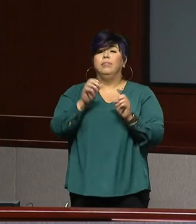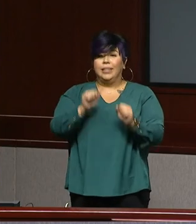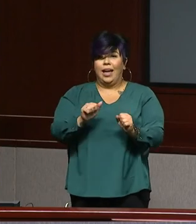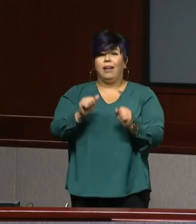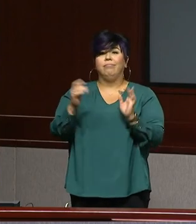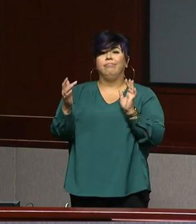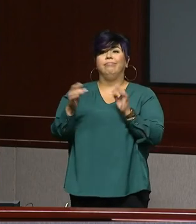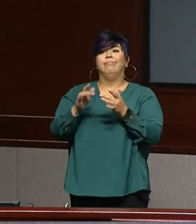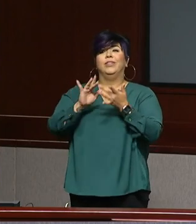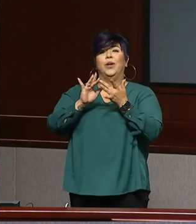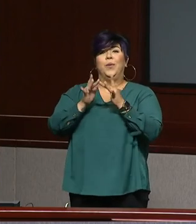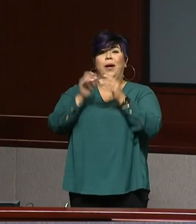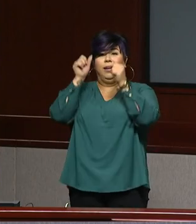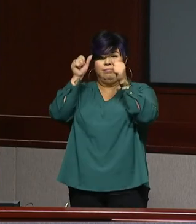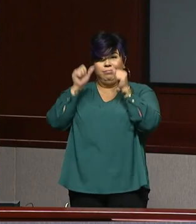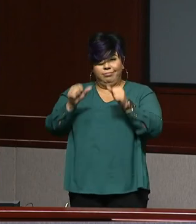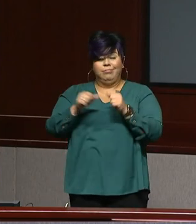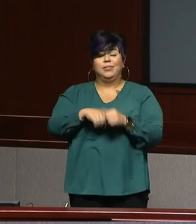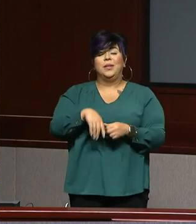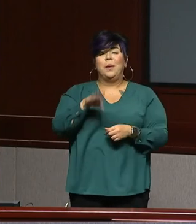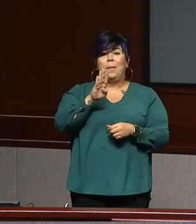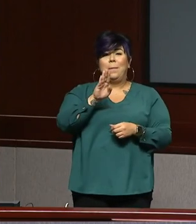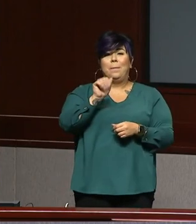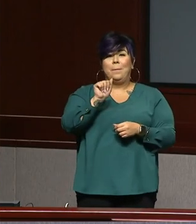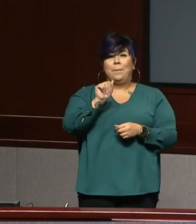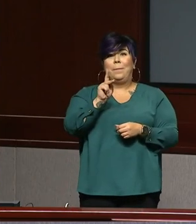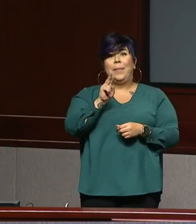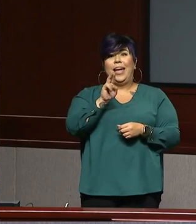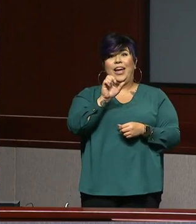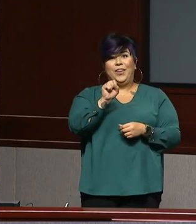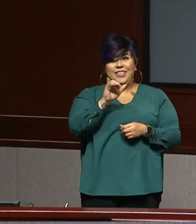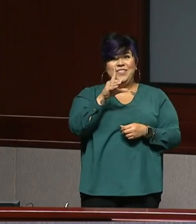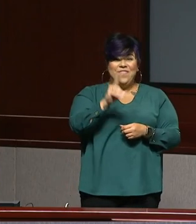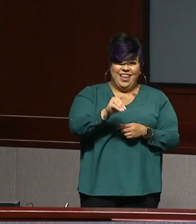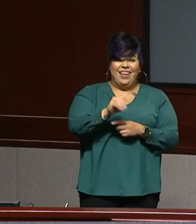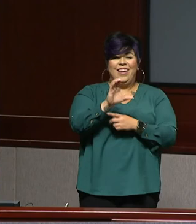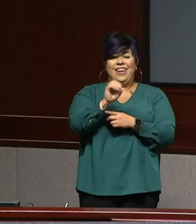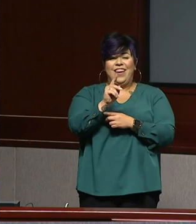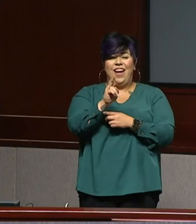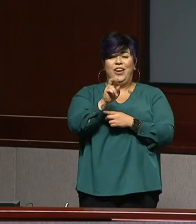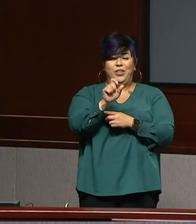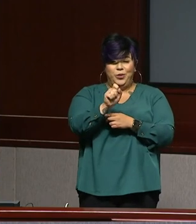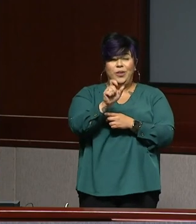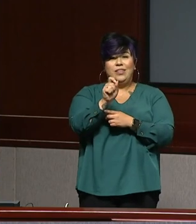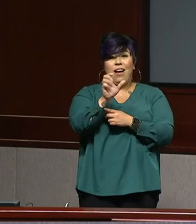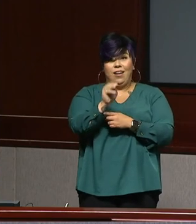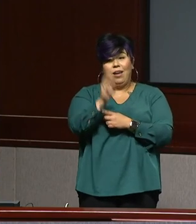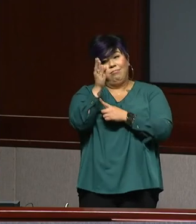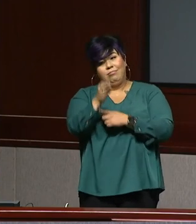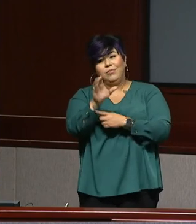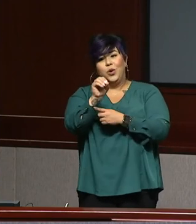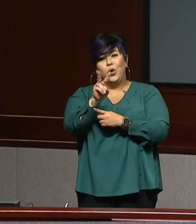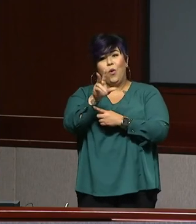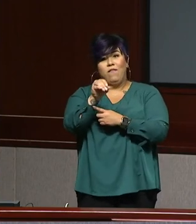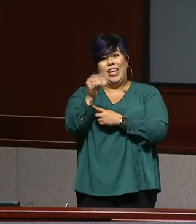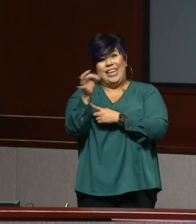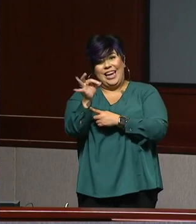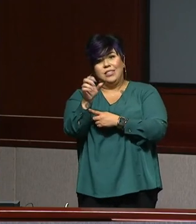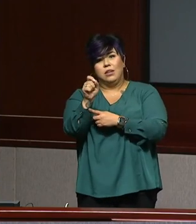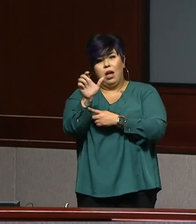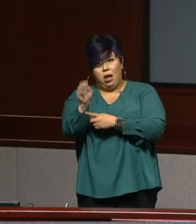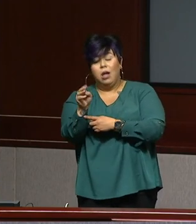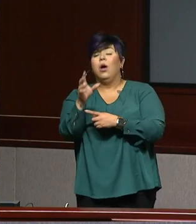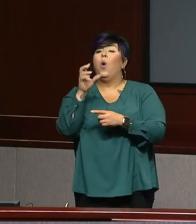uh, bakersfieldcondors.com forward slash COVID-19 website, or they can email